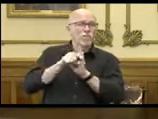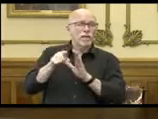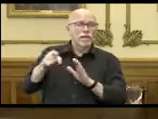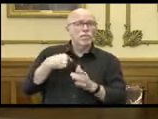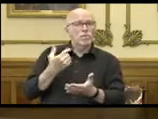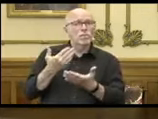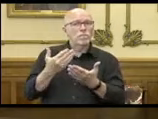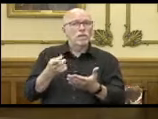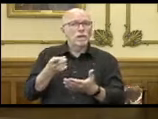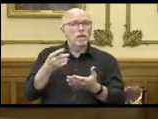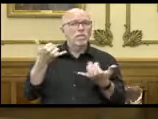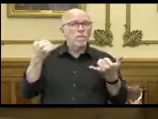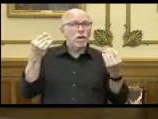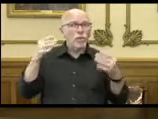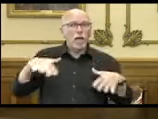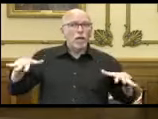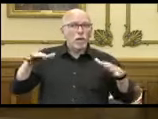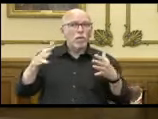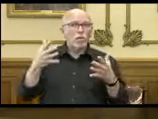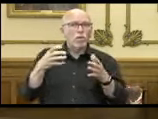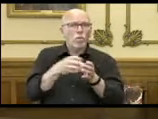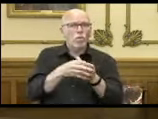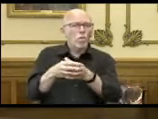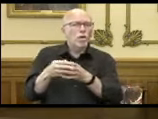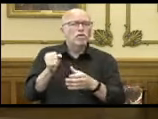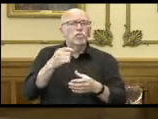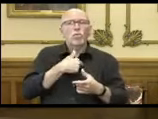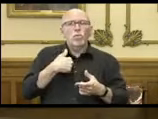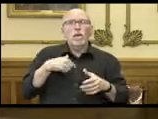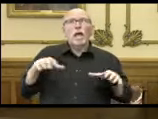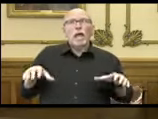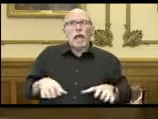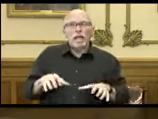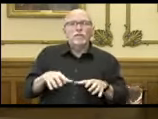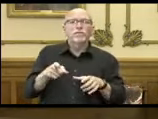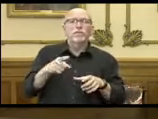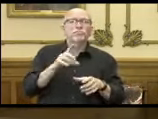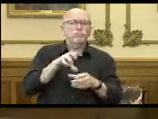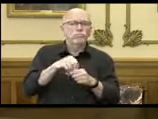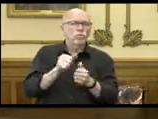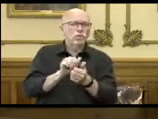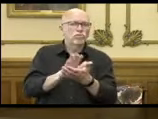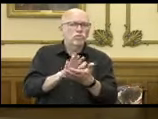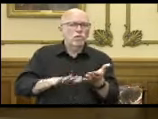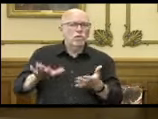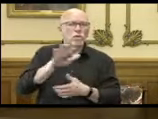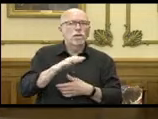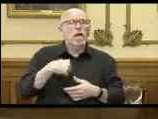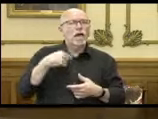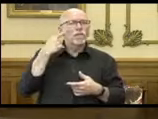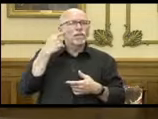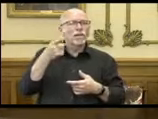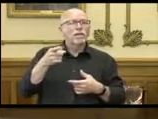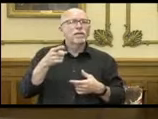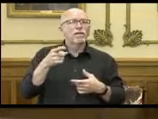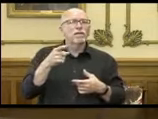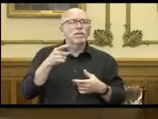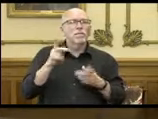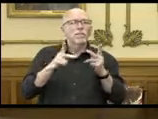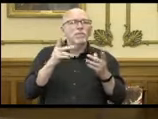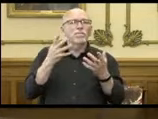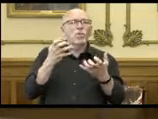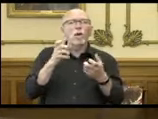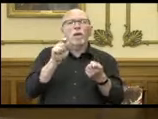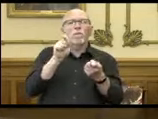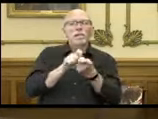recommending that even on the playground they cohort. So we have been very actively engaged with them. I think that people want a specific,